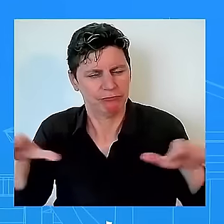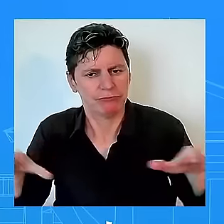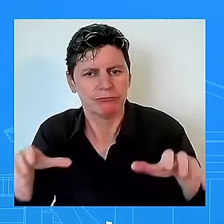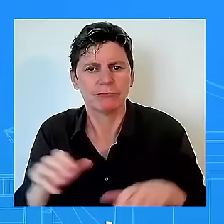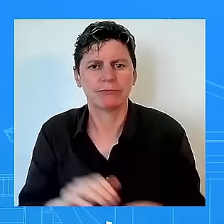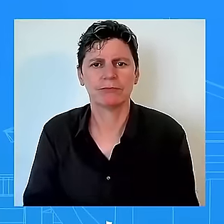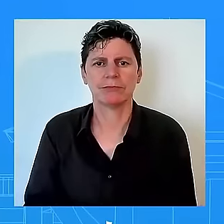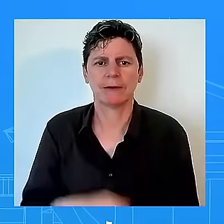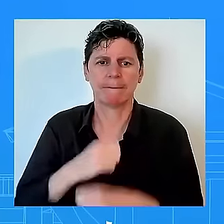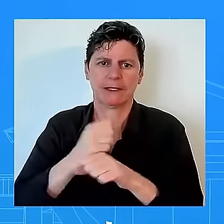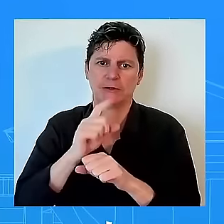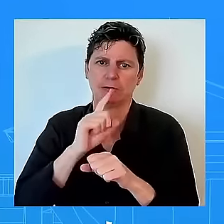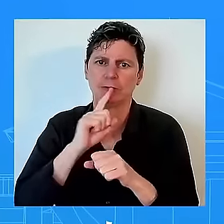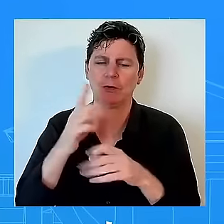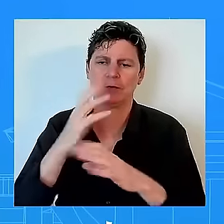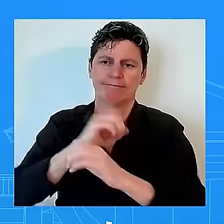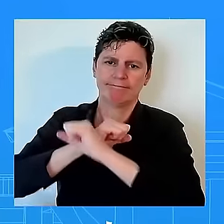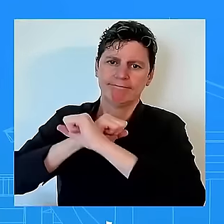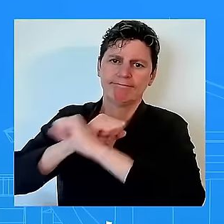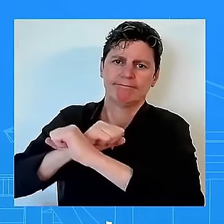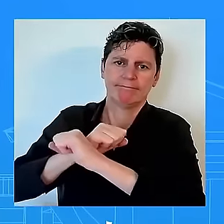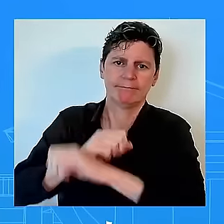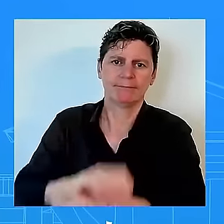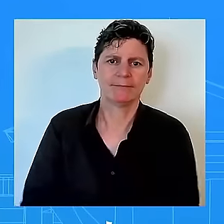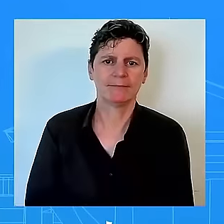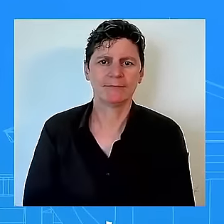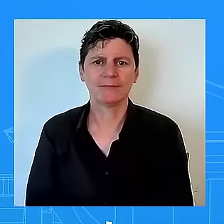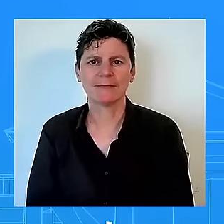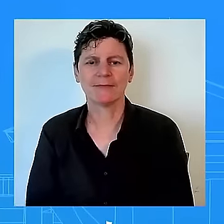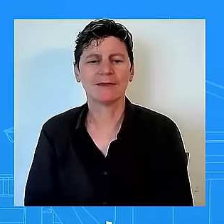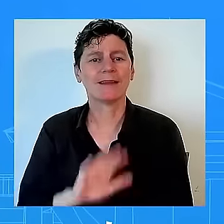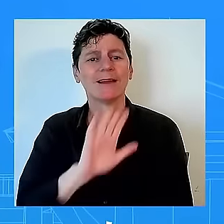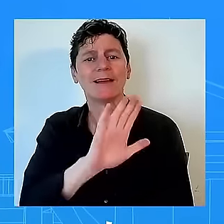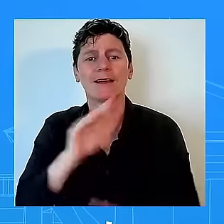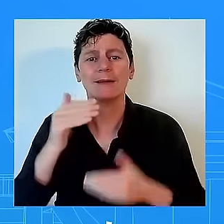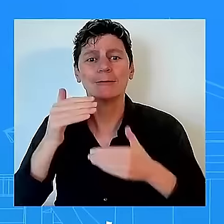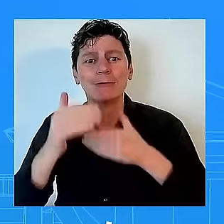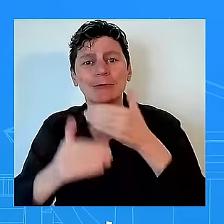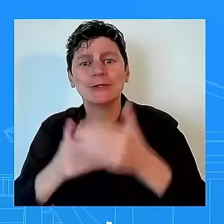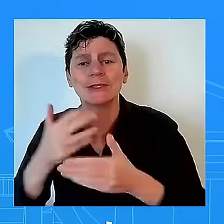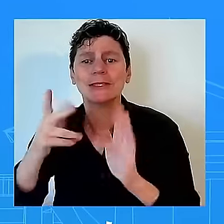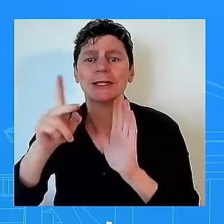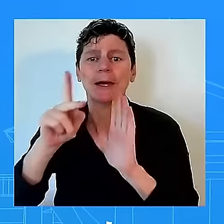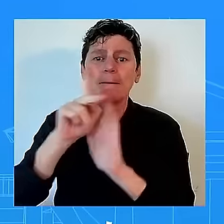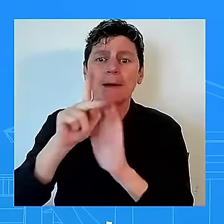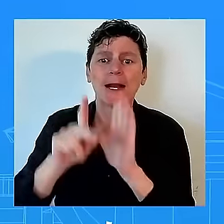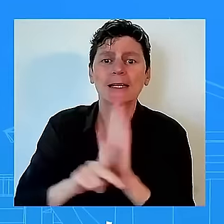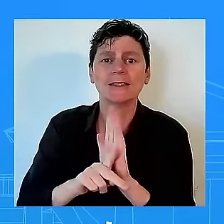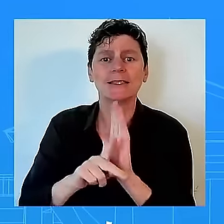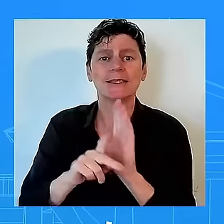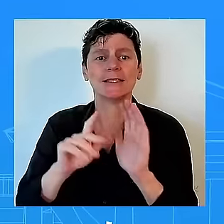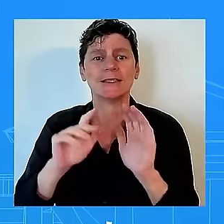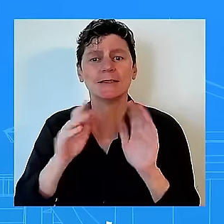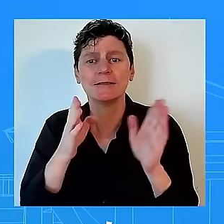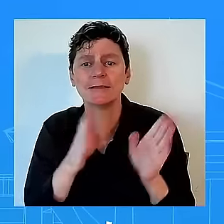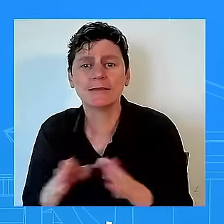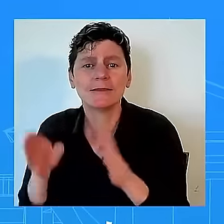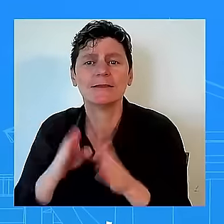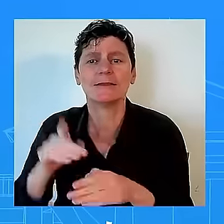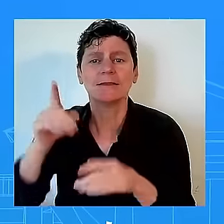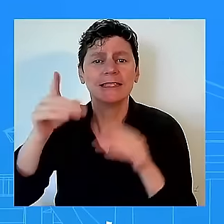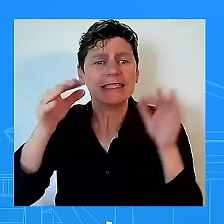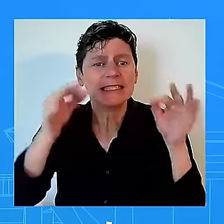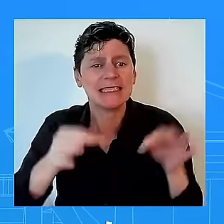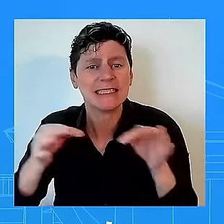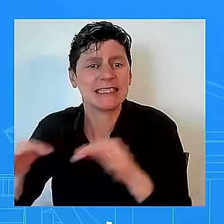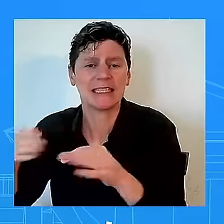anything about their protocol how they move about uh how they make decisions uh to your question that is something for them to speak to thank you